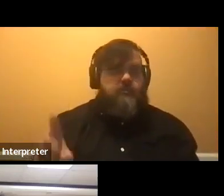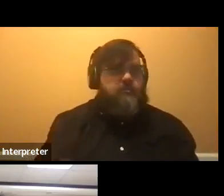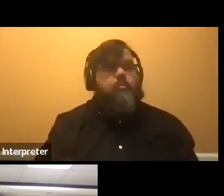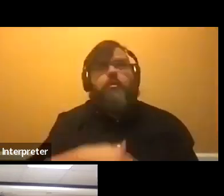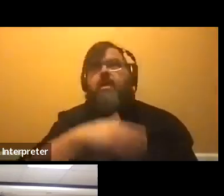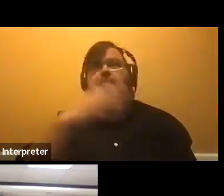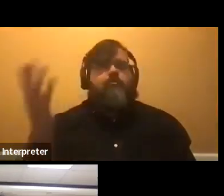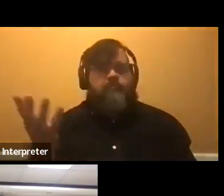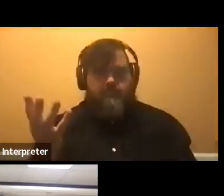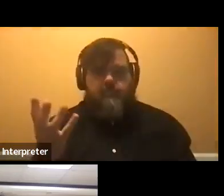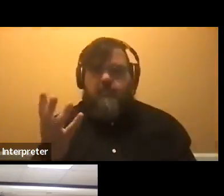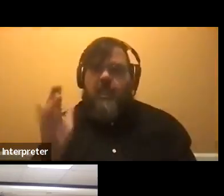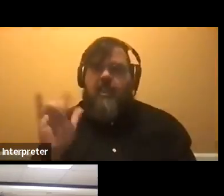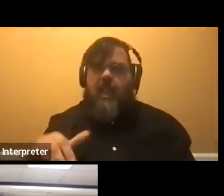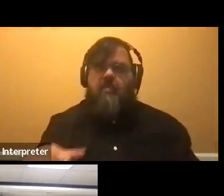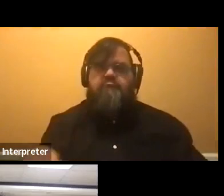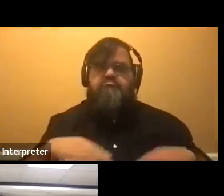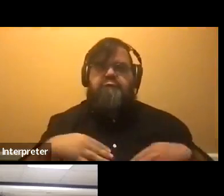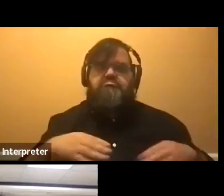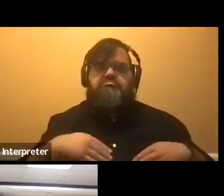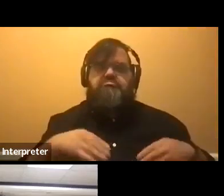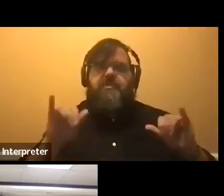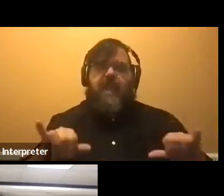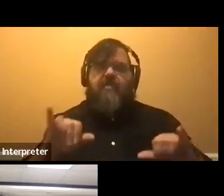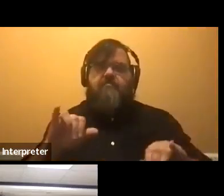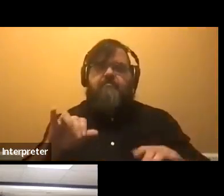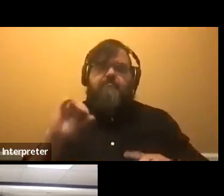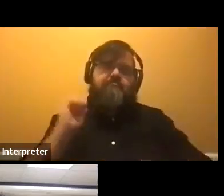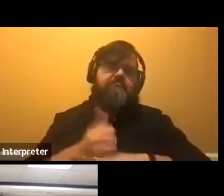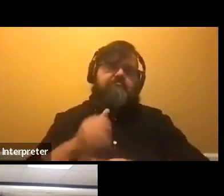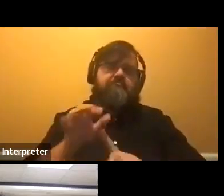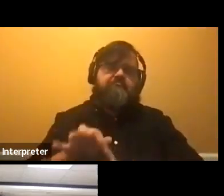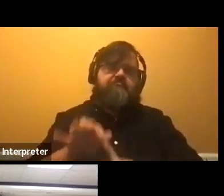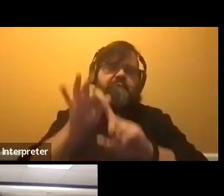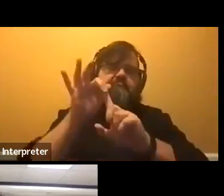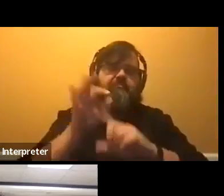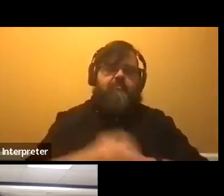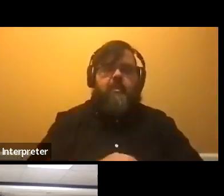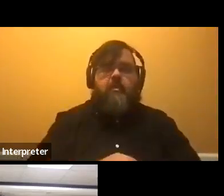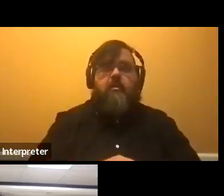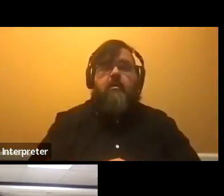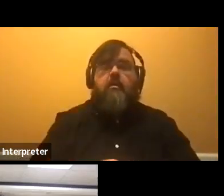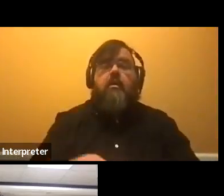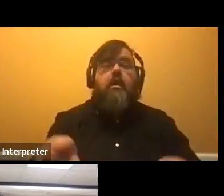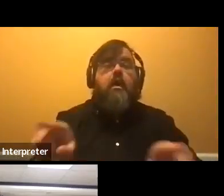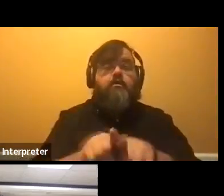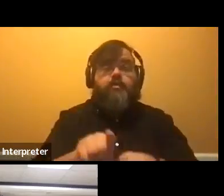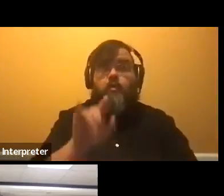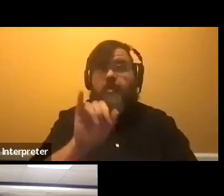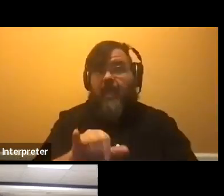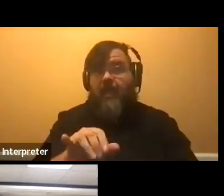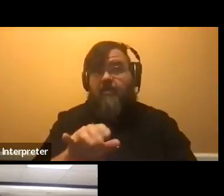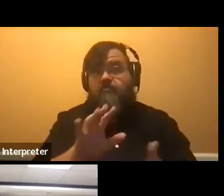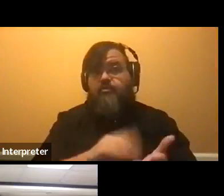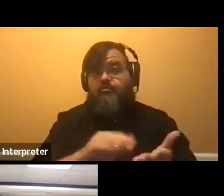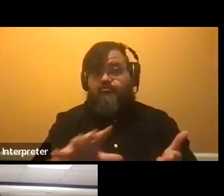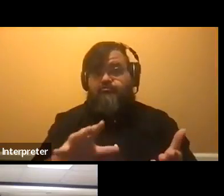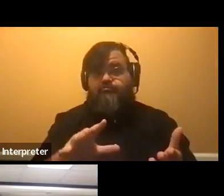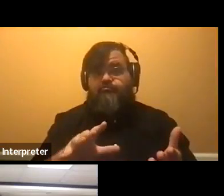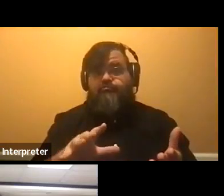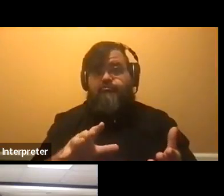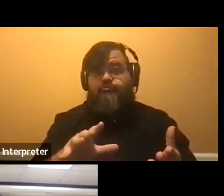please add that because that's setting you apart. Um, I will say that we also use the student involvement resume for scholarship consideration.